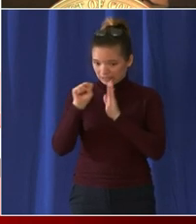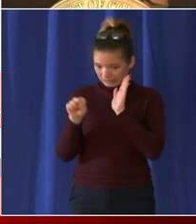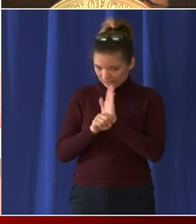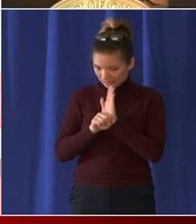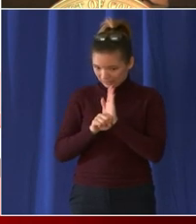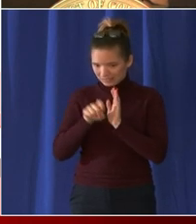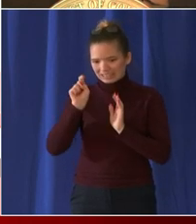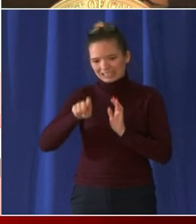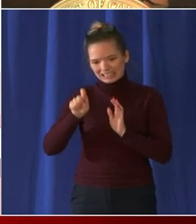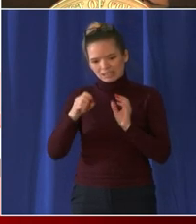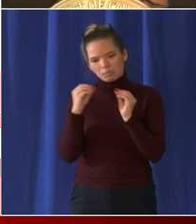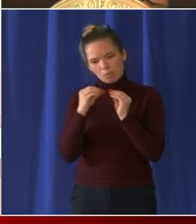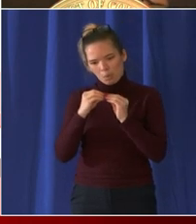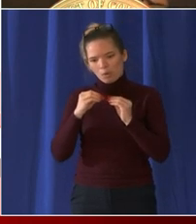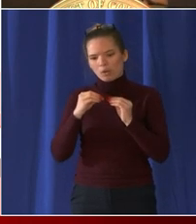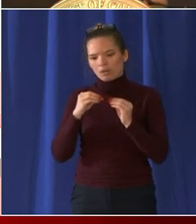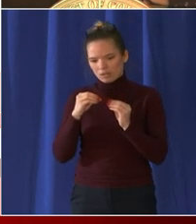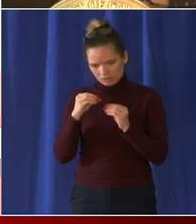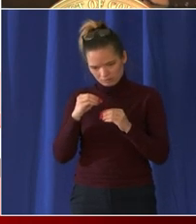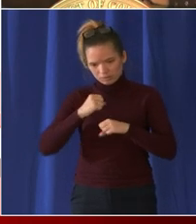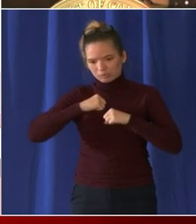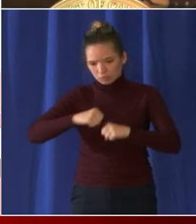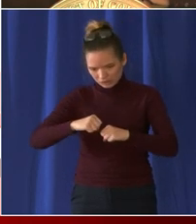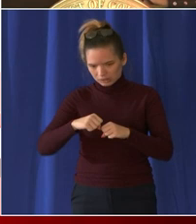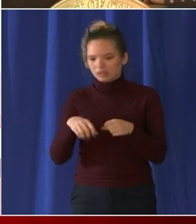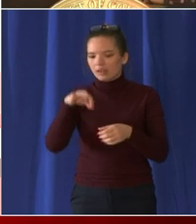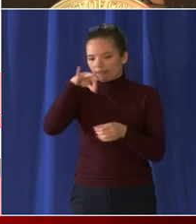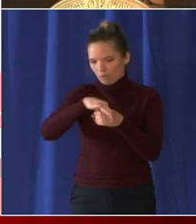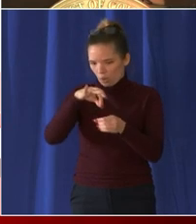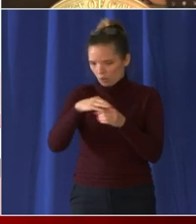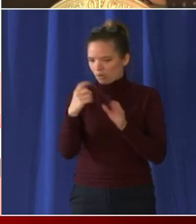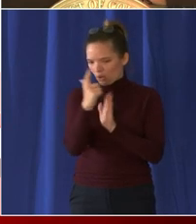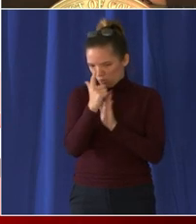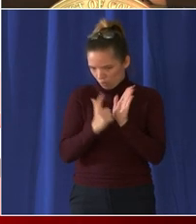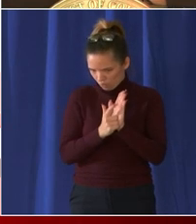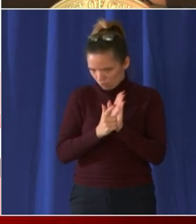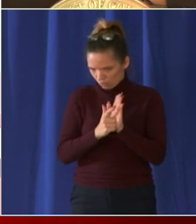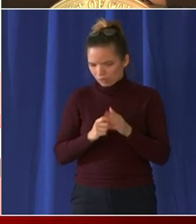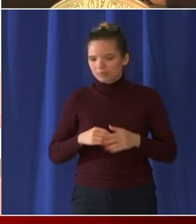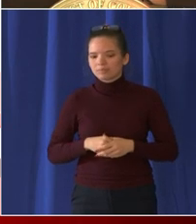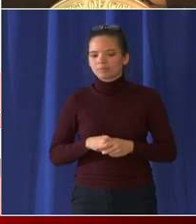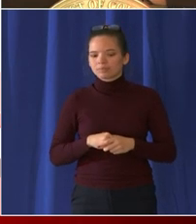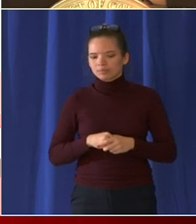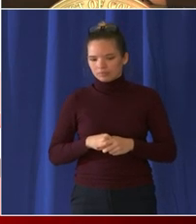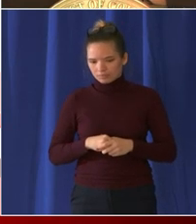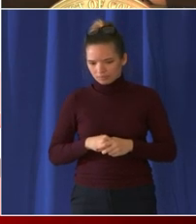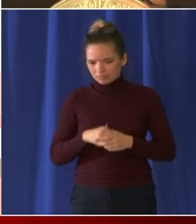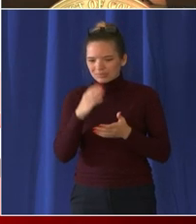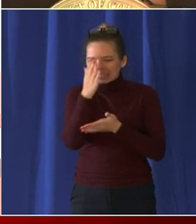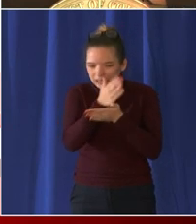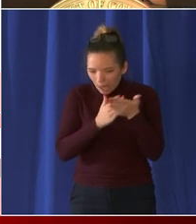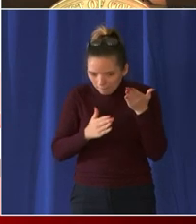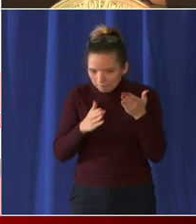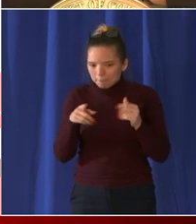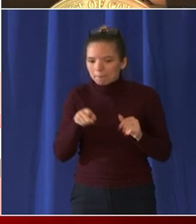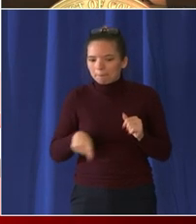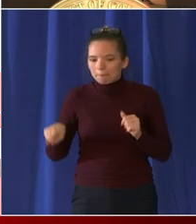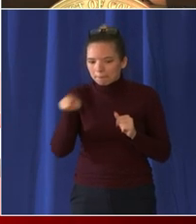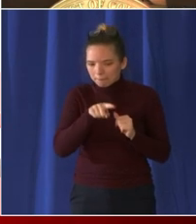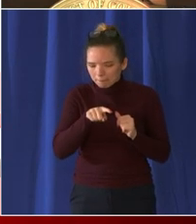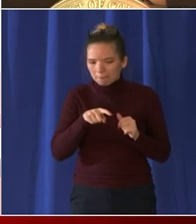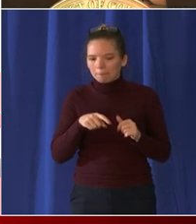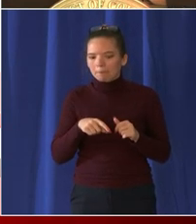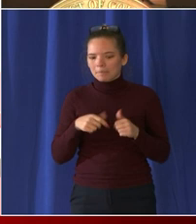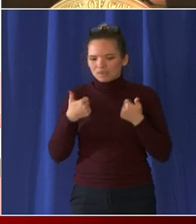now that would carve out voter protection issues um from the filibuster that has blocked so